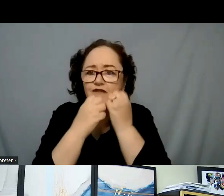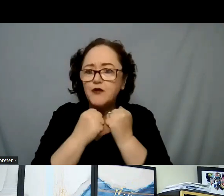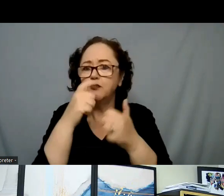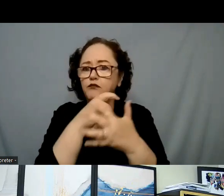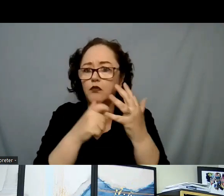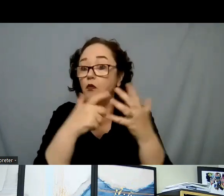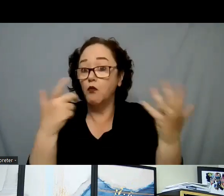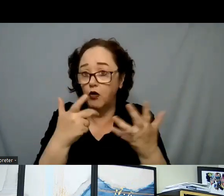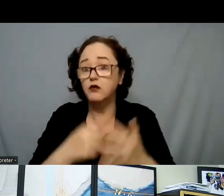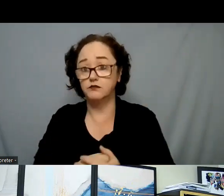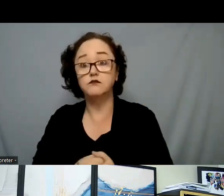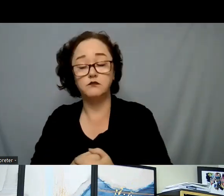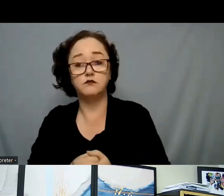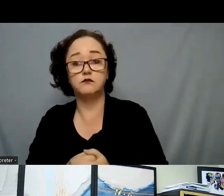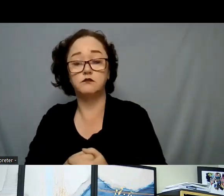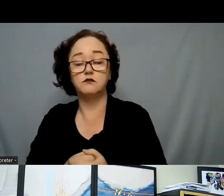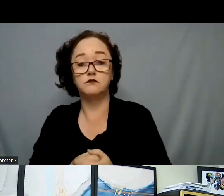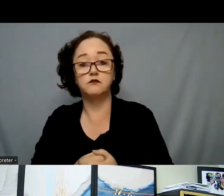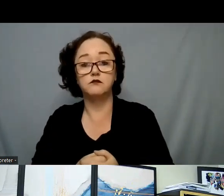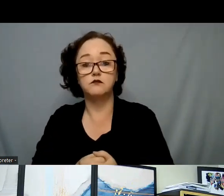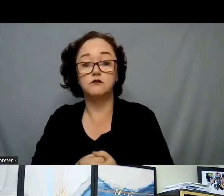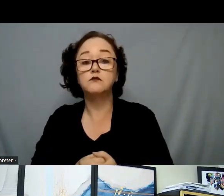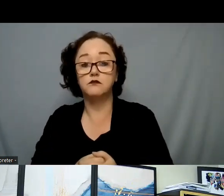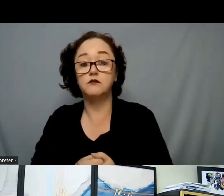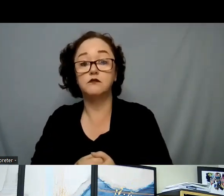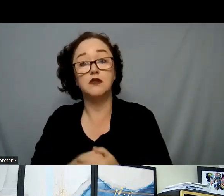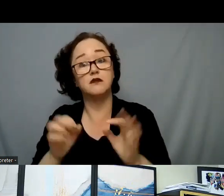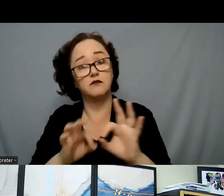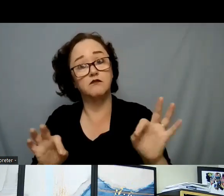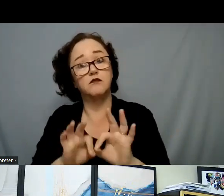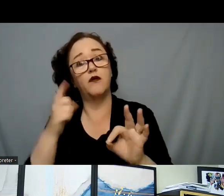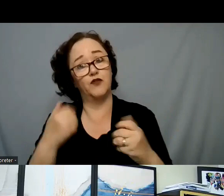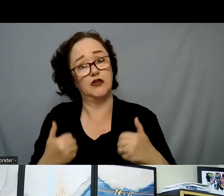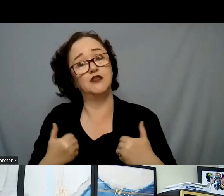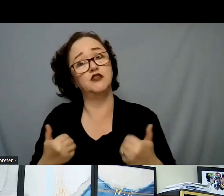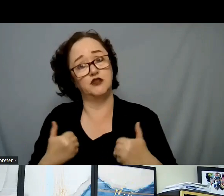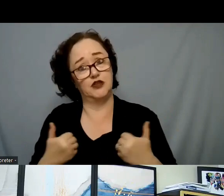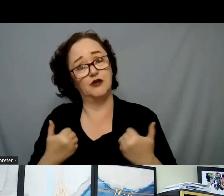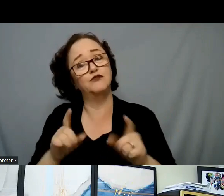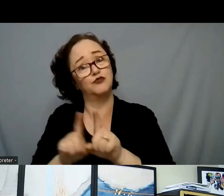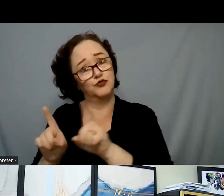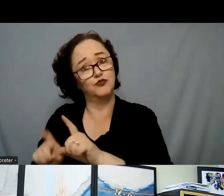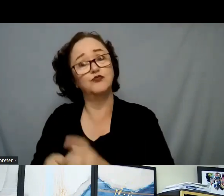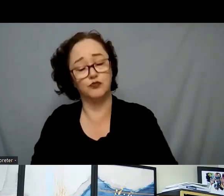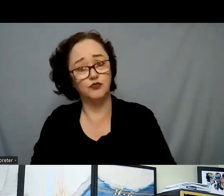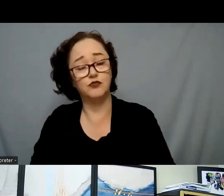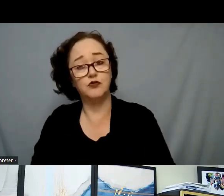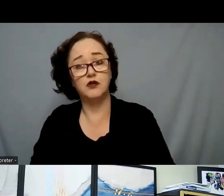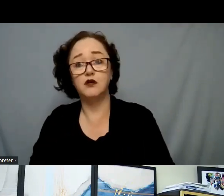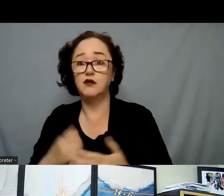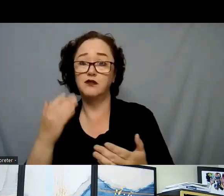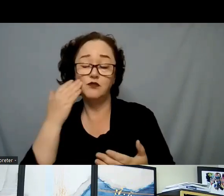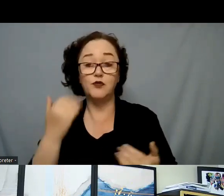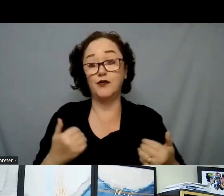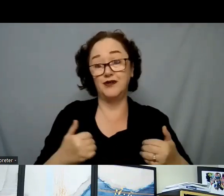our young people, particularly because in this day and time, our young people's values may differ from those of their